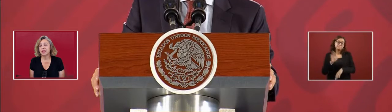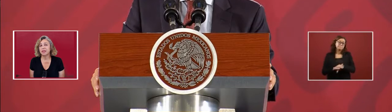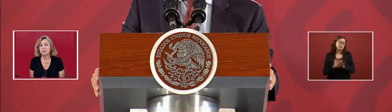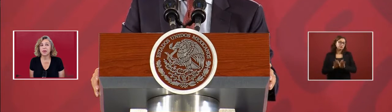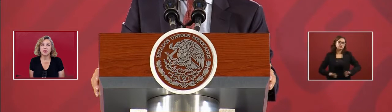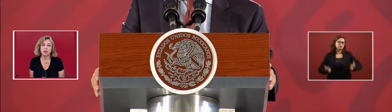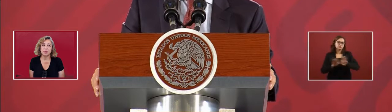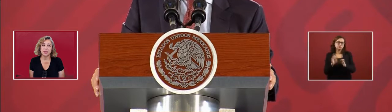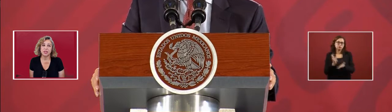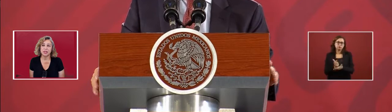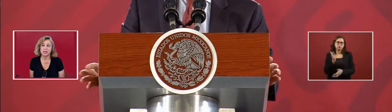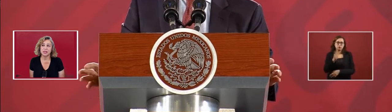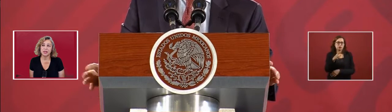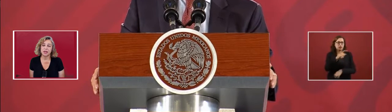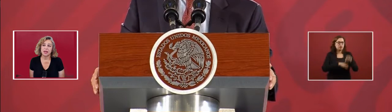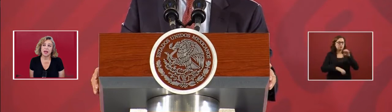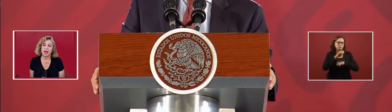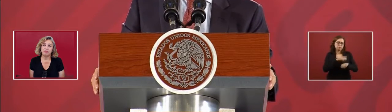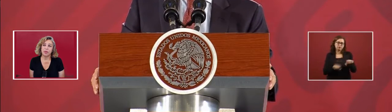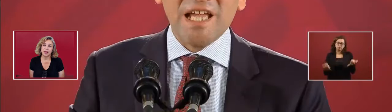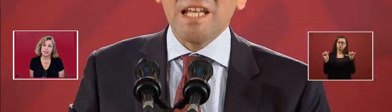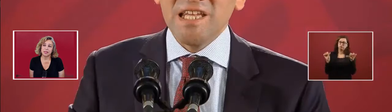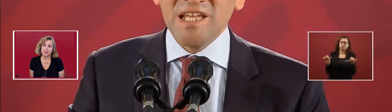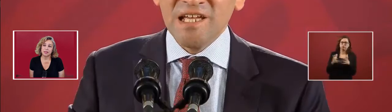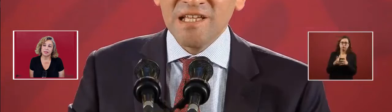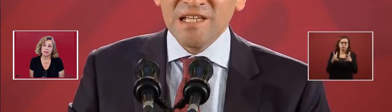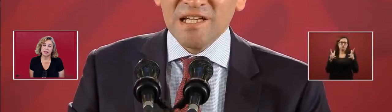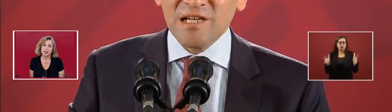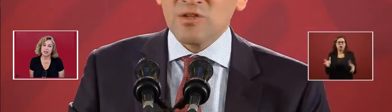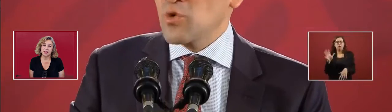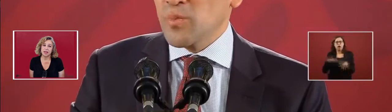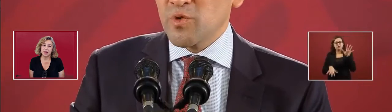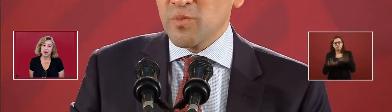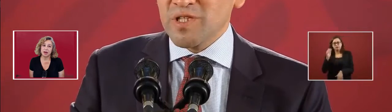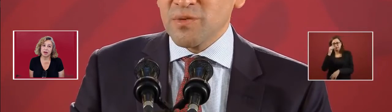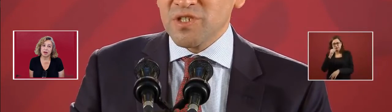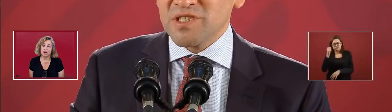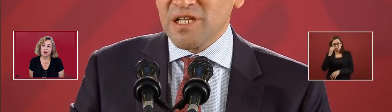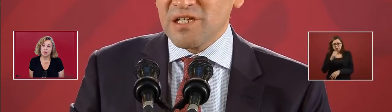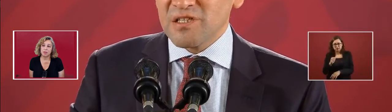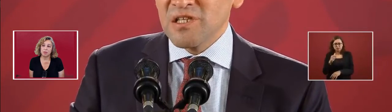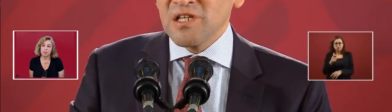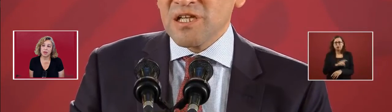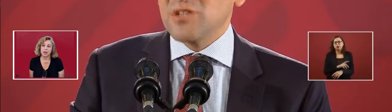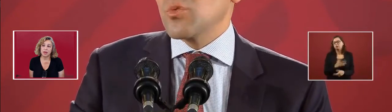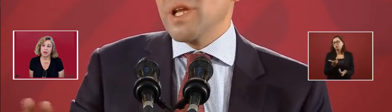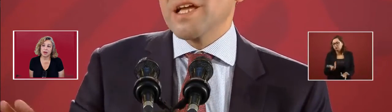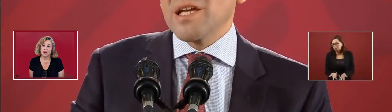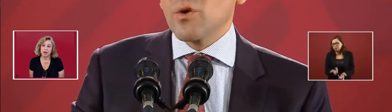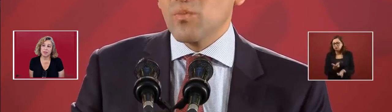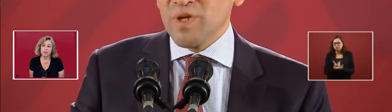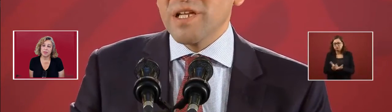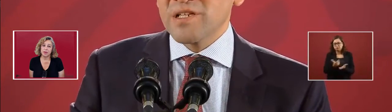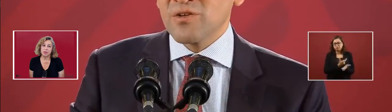I would see that the big corporations have practices that will be